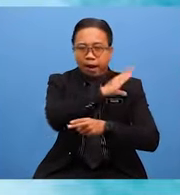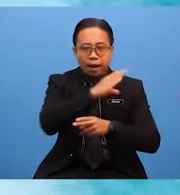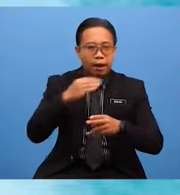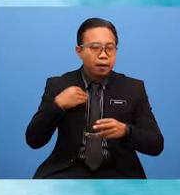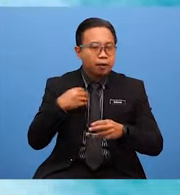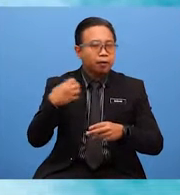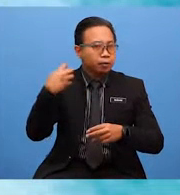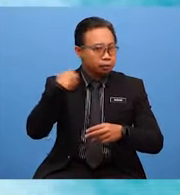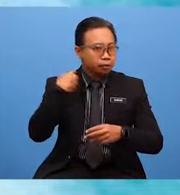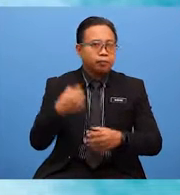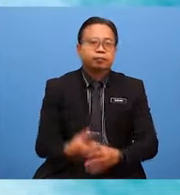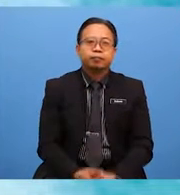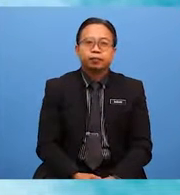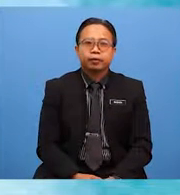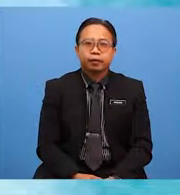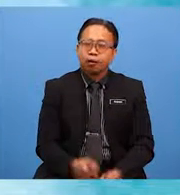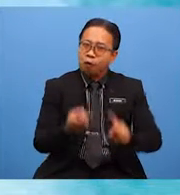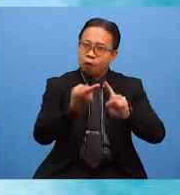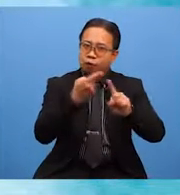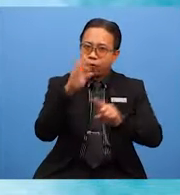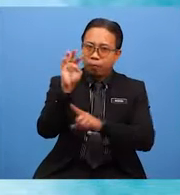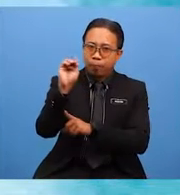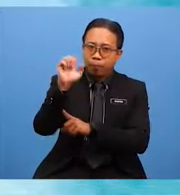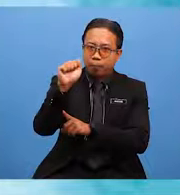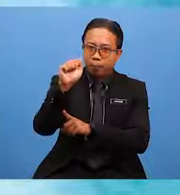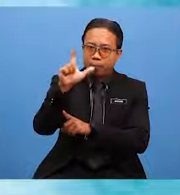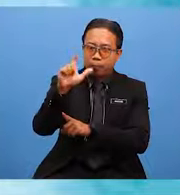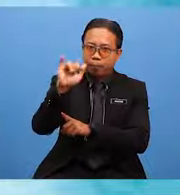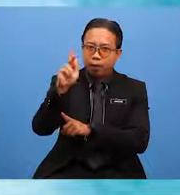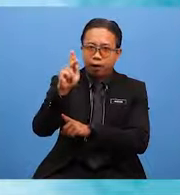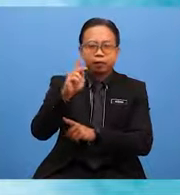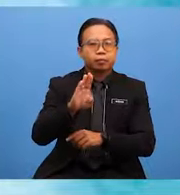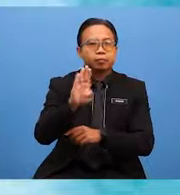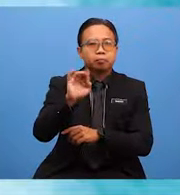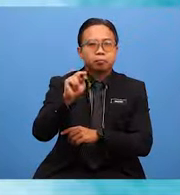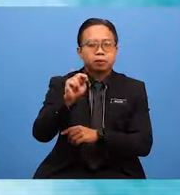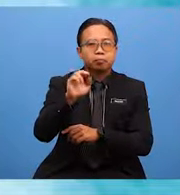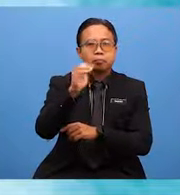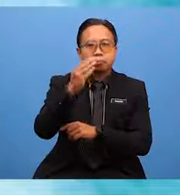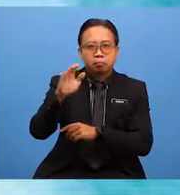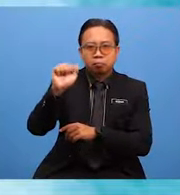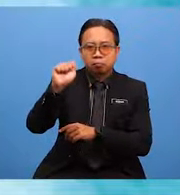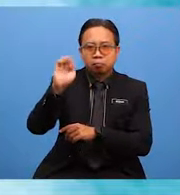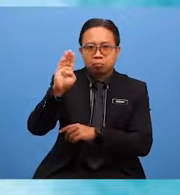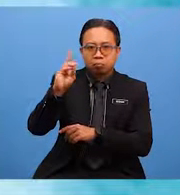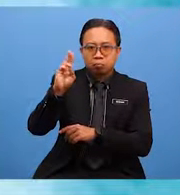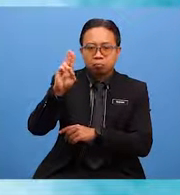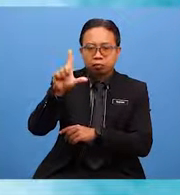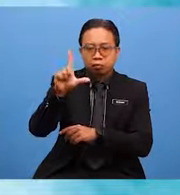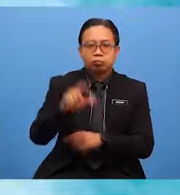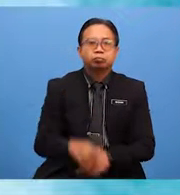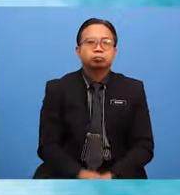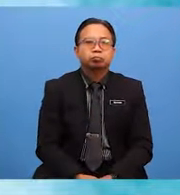from Malik bin Abdul, Secretary Prefektorial Board.